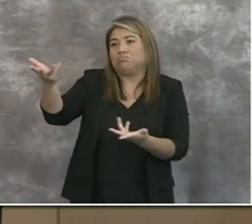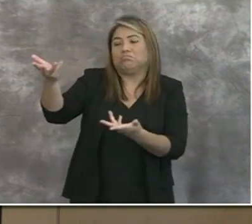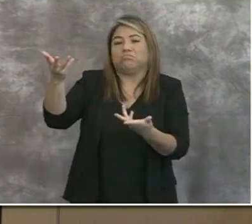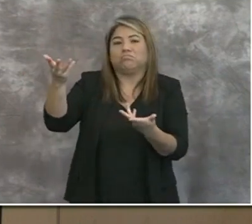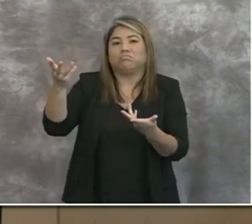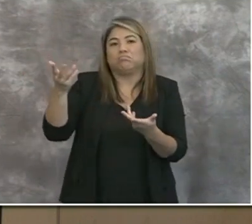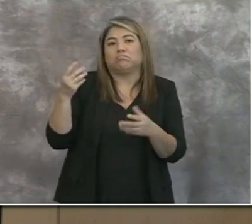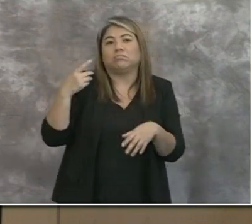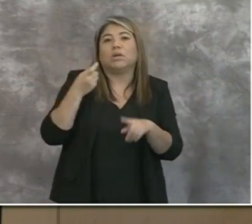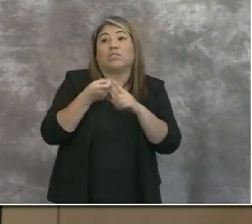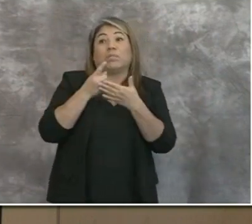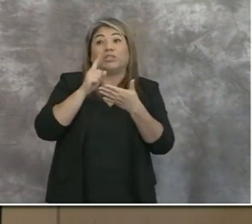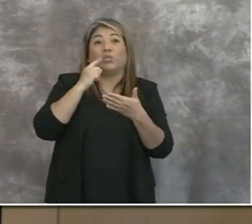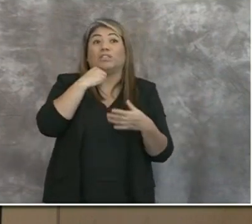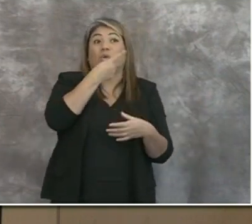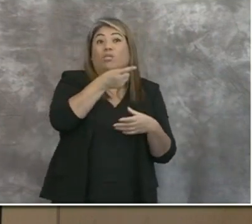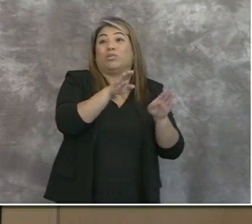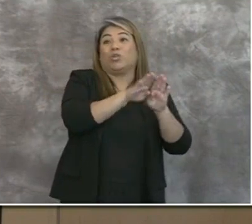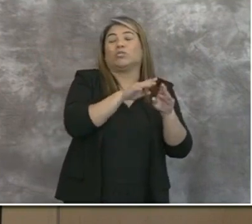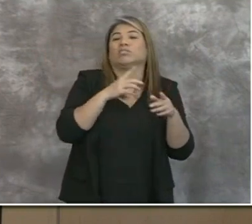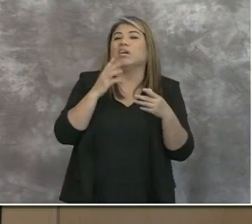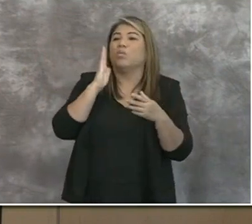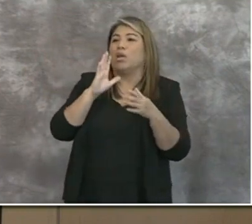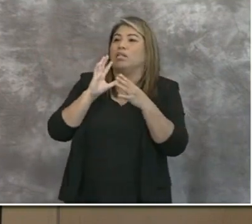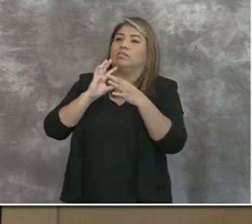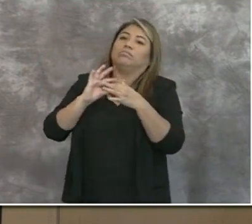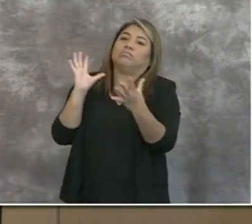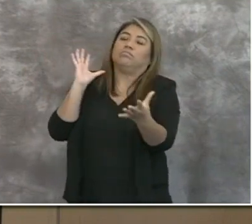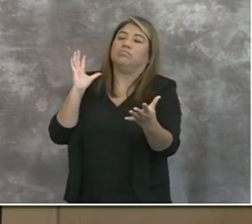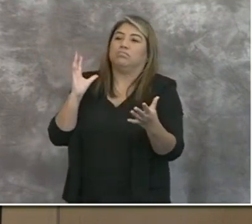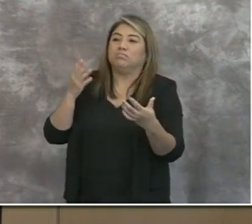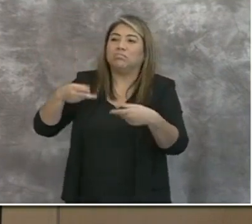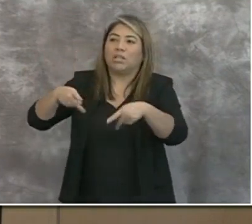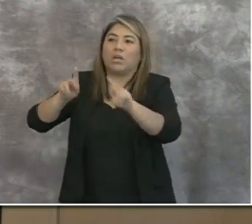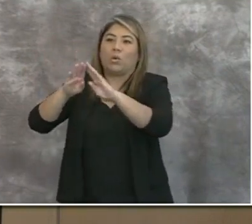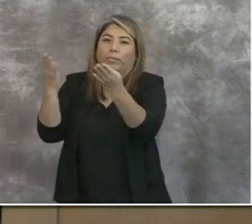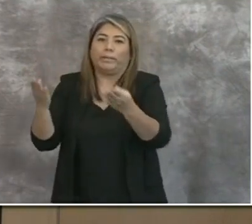issued last week for them to close. All right. Thank you, Dr. Wooten.